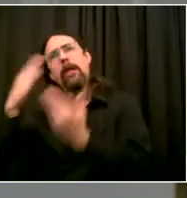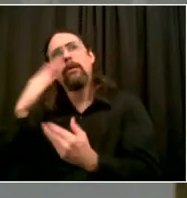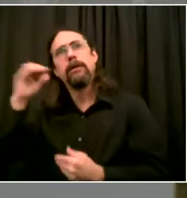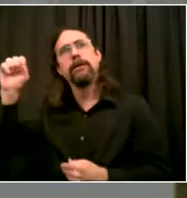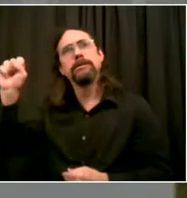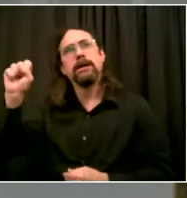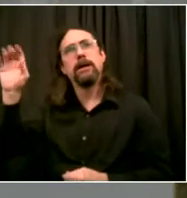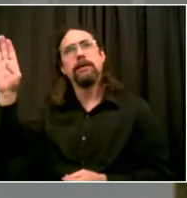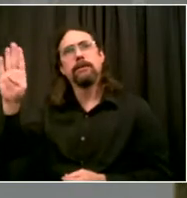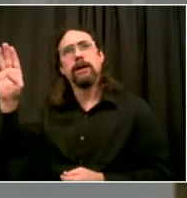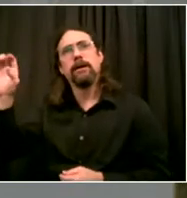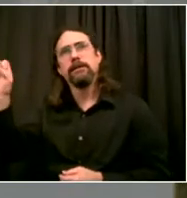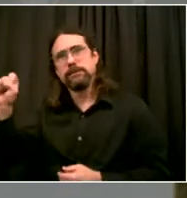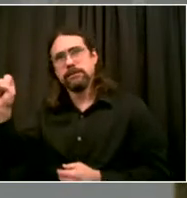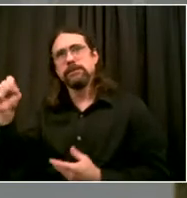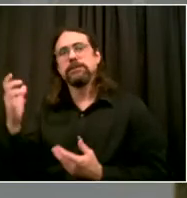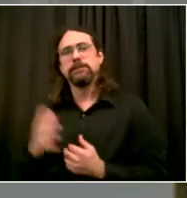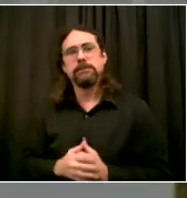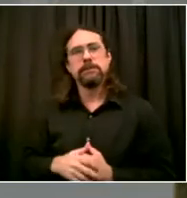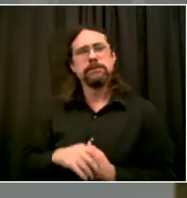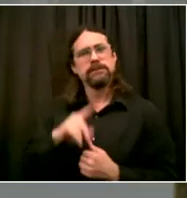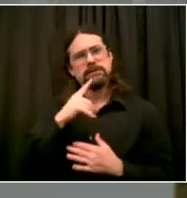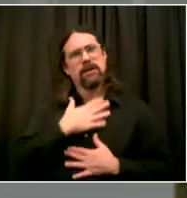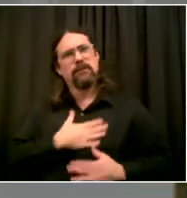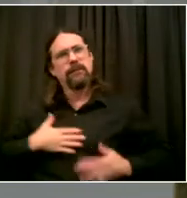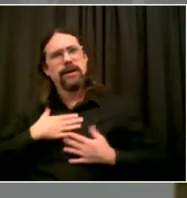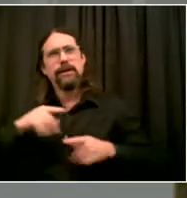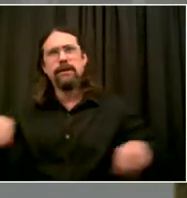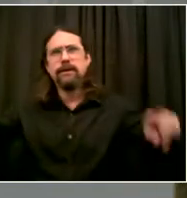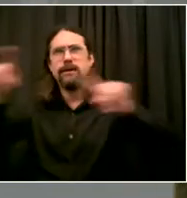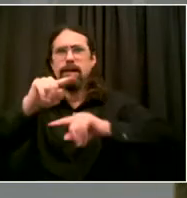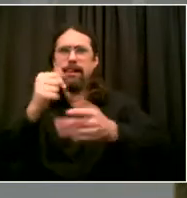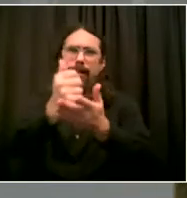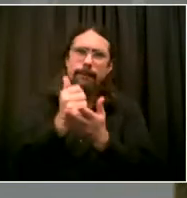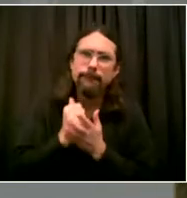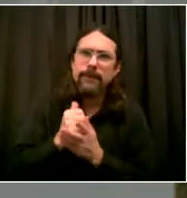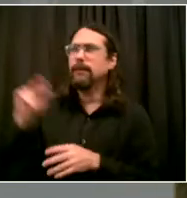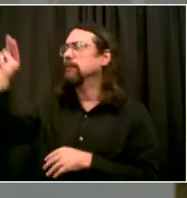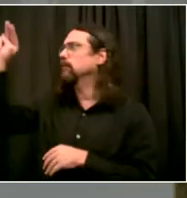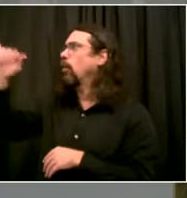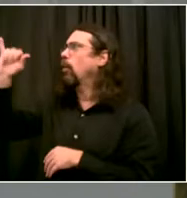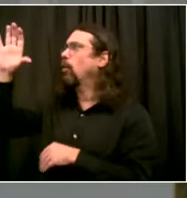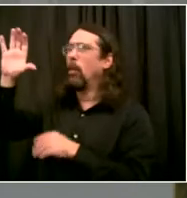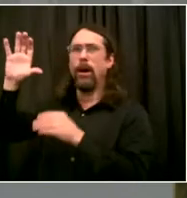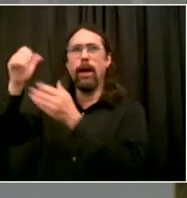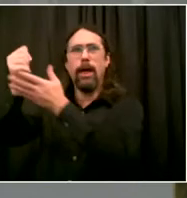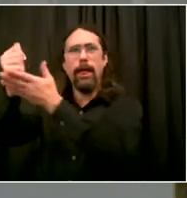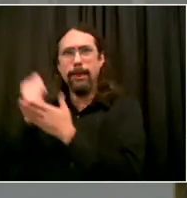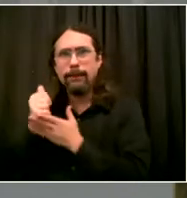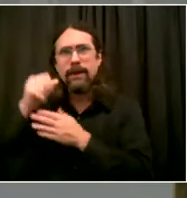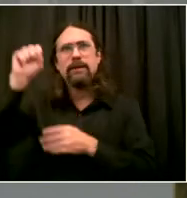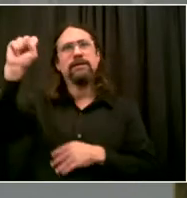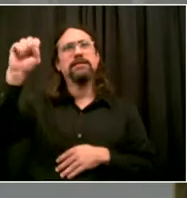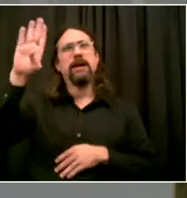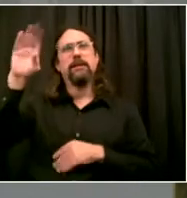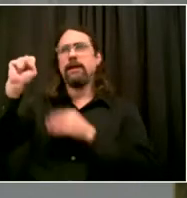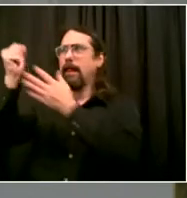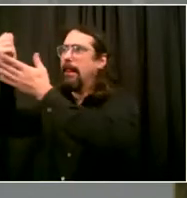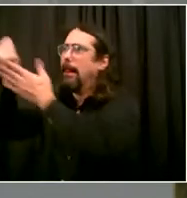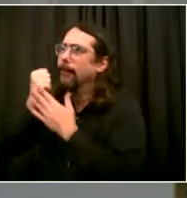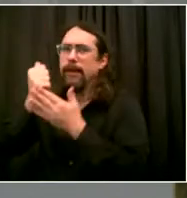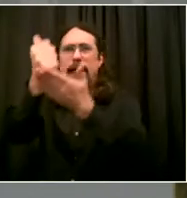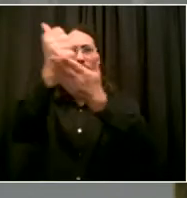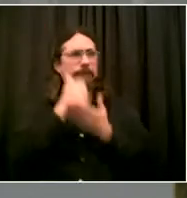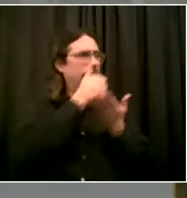to economically support this pandemic. So I hope that storefront